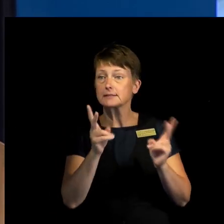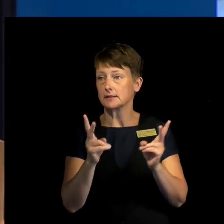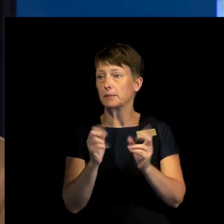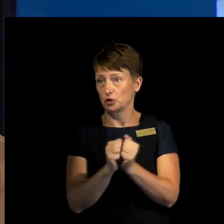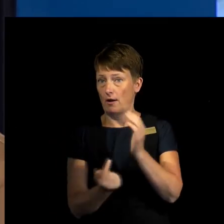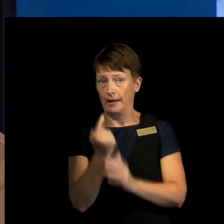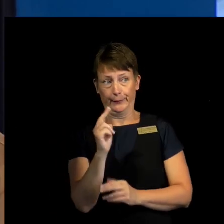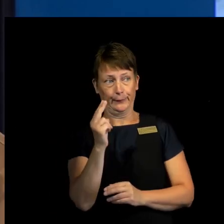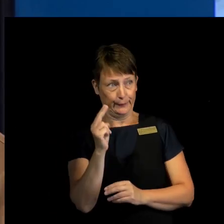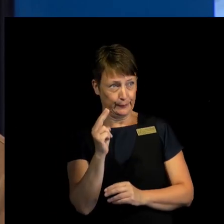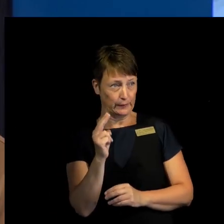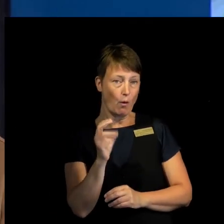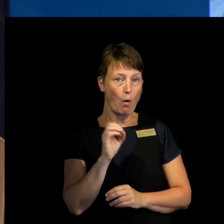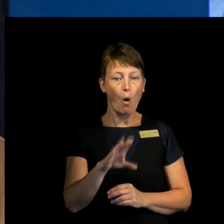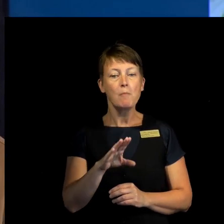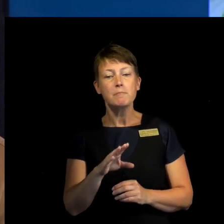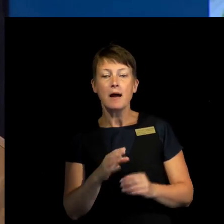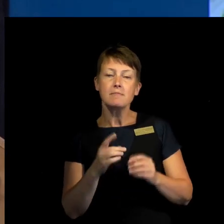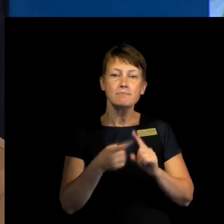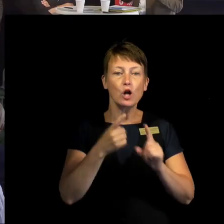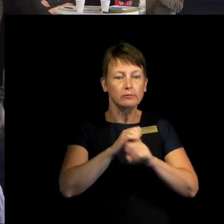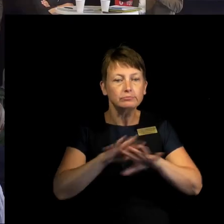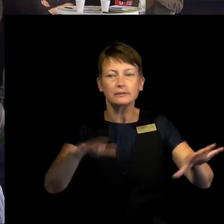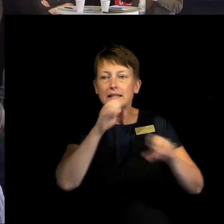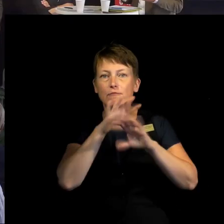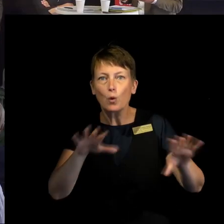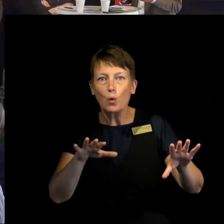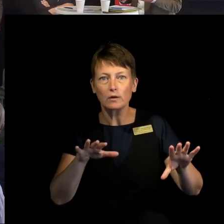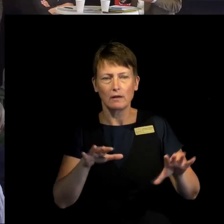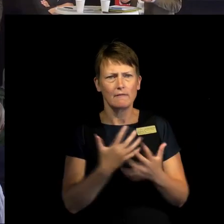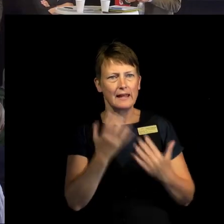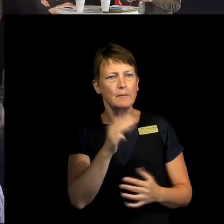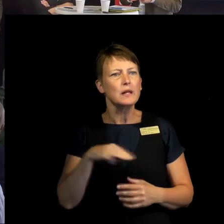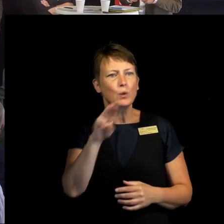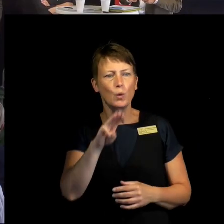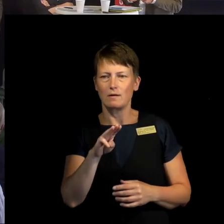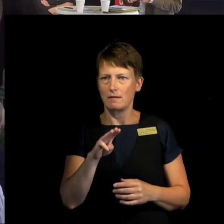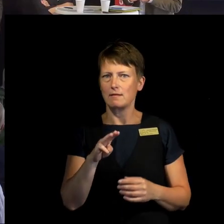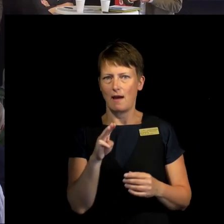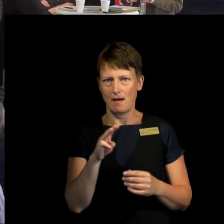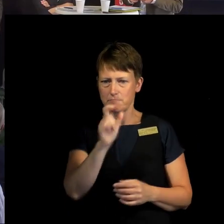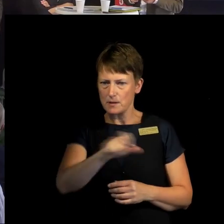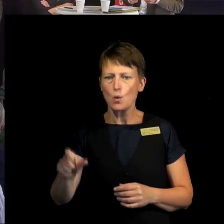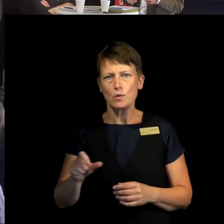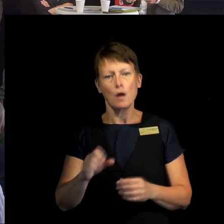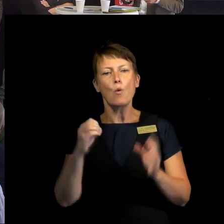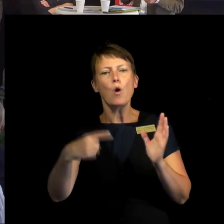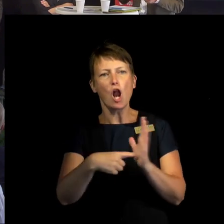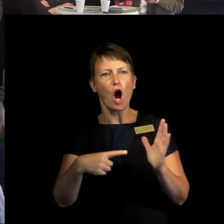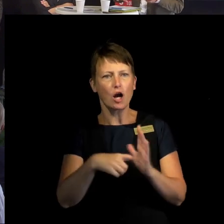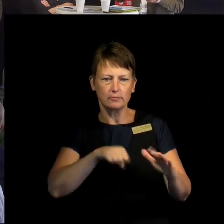information about a million people being illegally detained in the Qingjiang province in China,